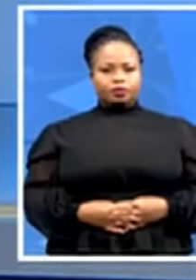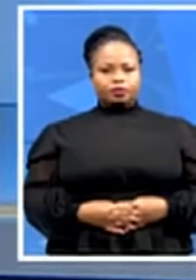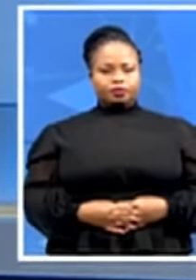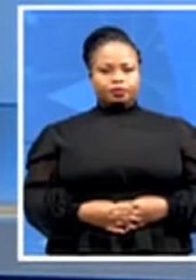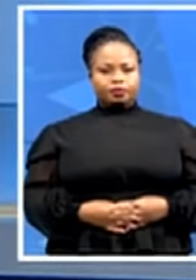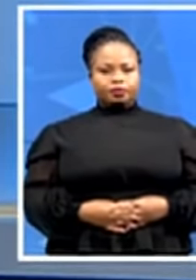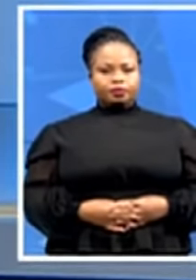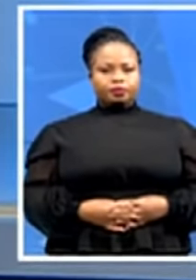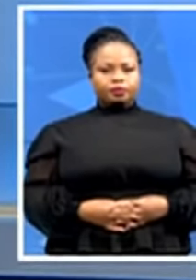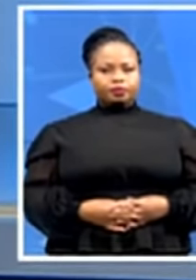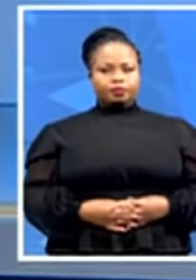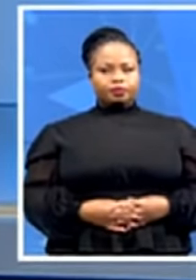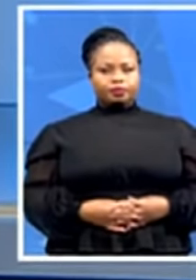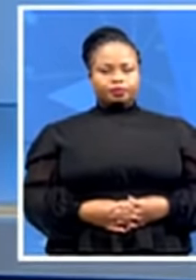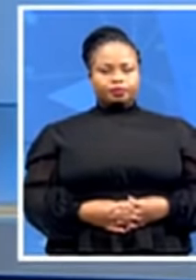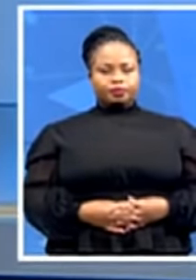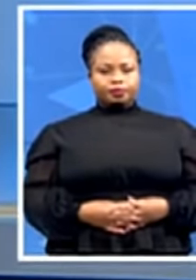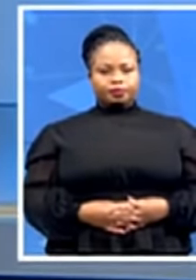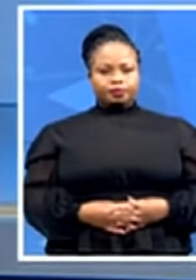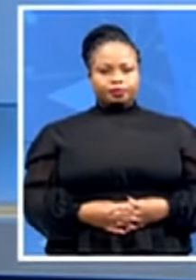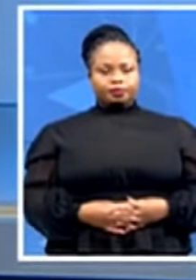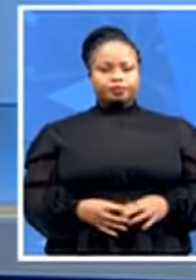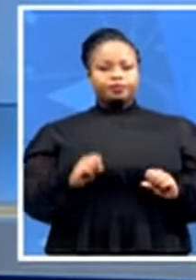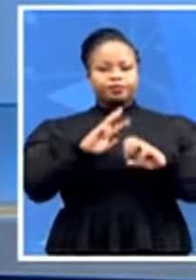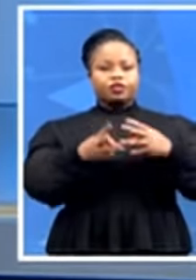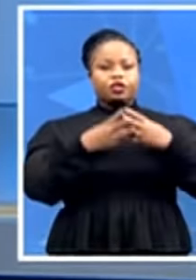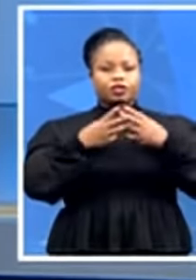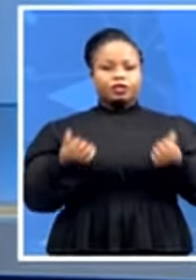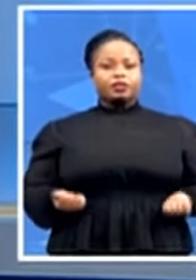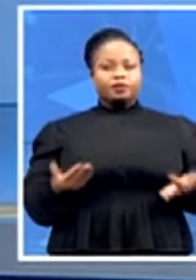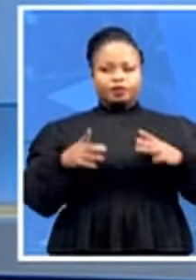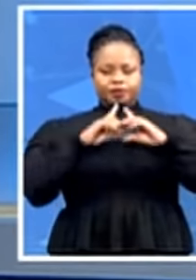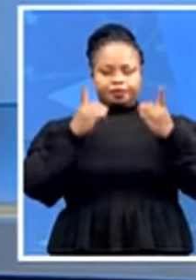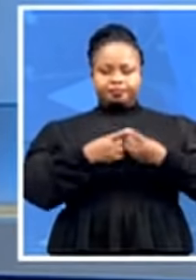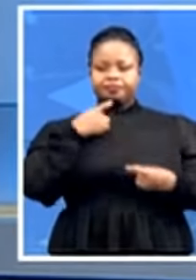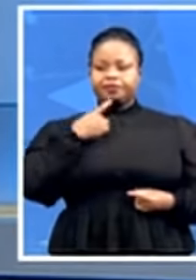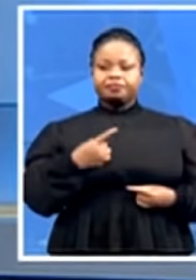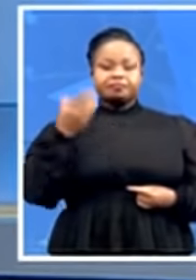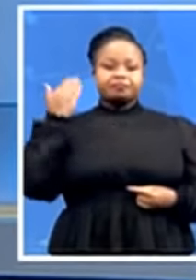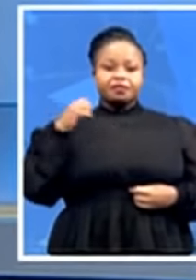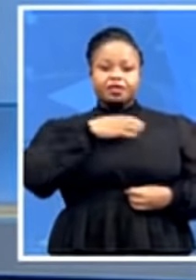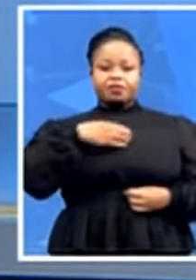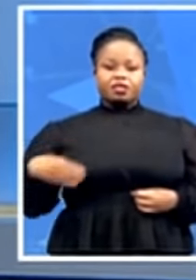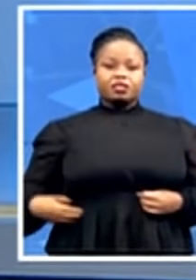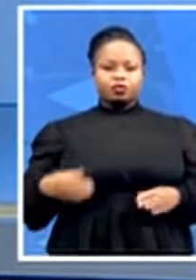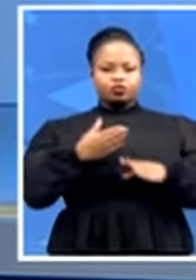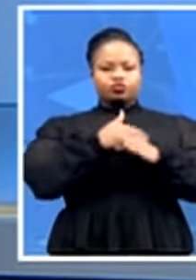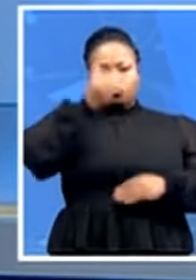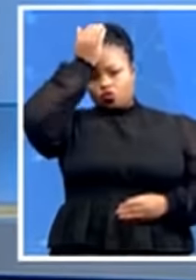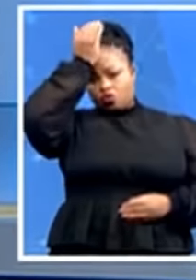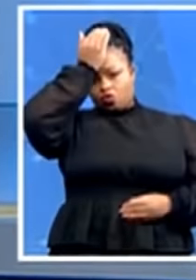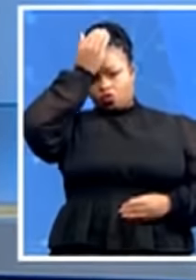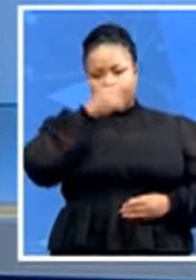The Correctional Services Department says former President Jacob Zuma has been admitted to an off-site hospital for medical